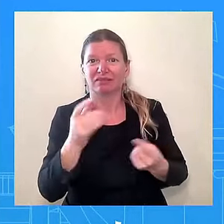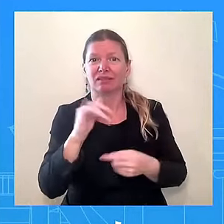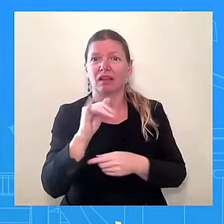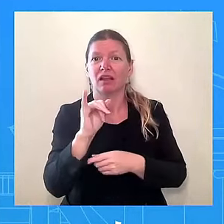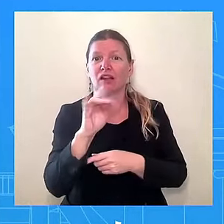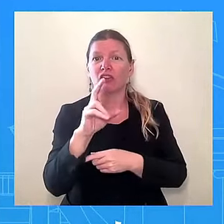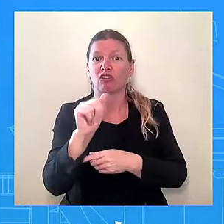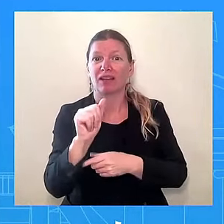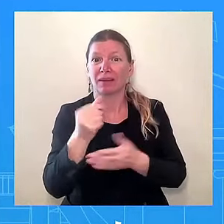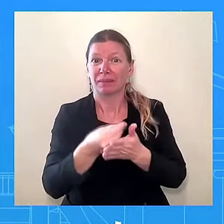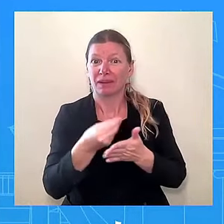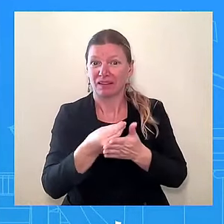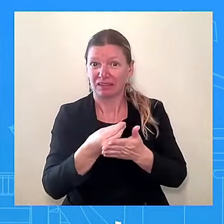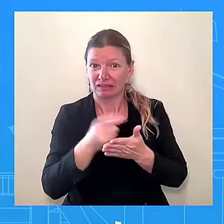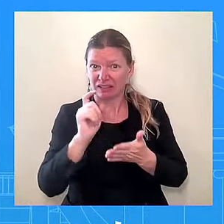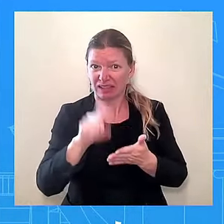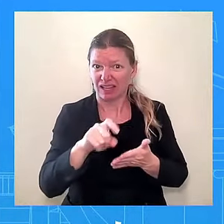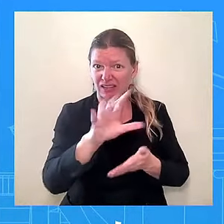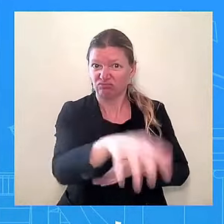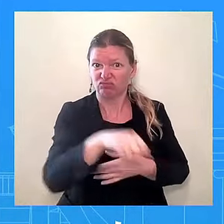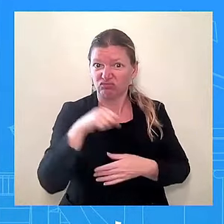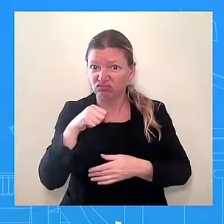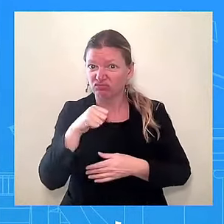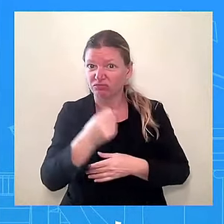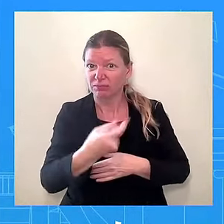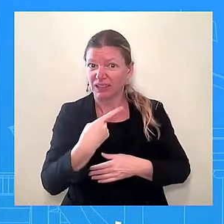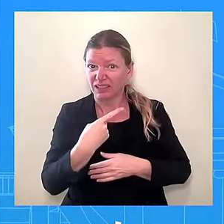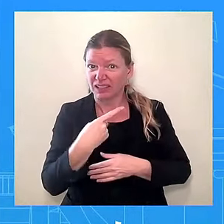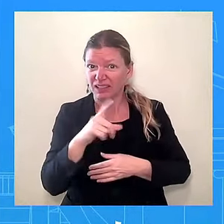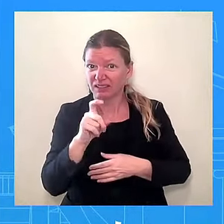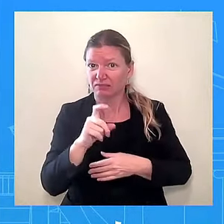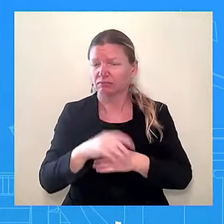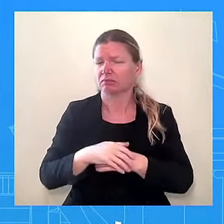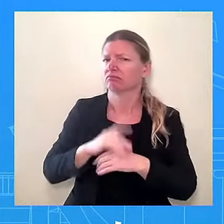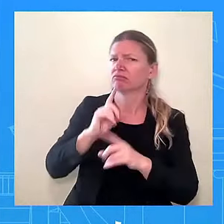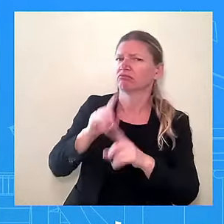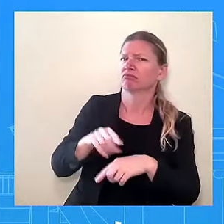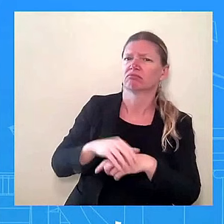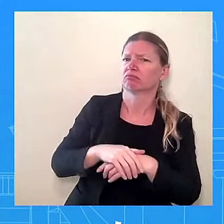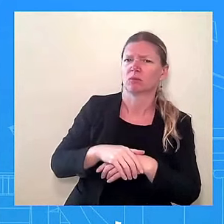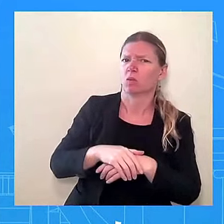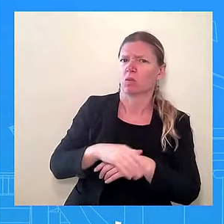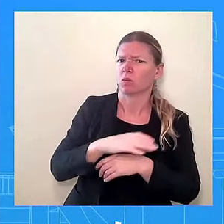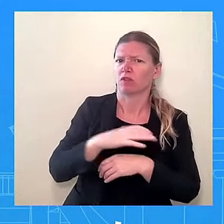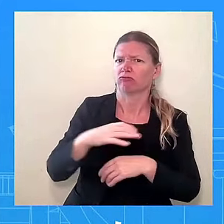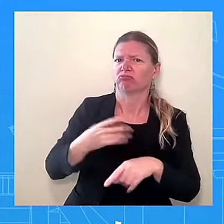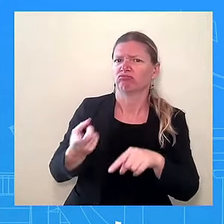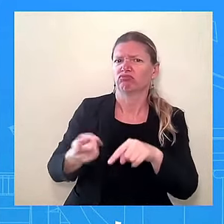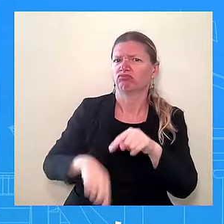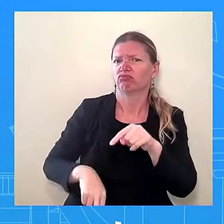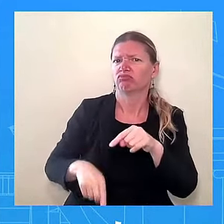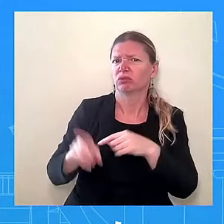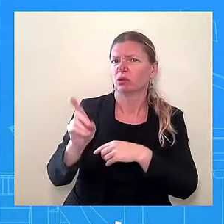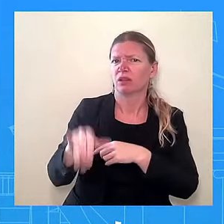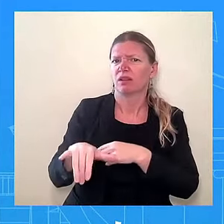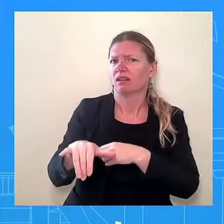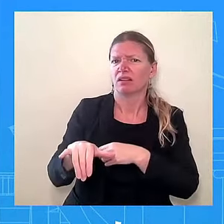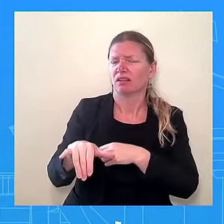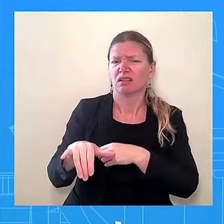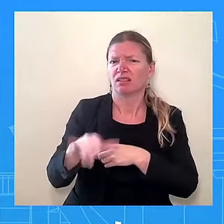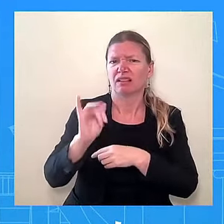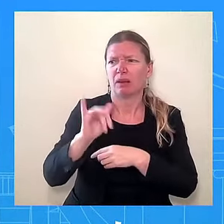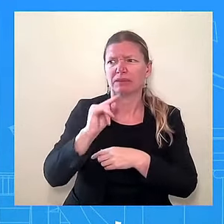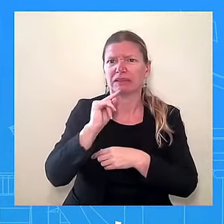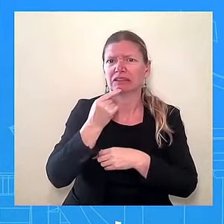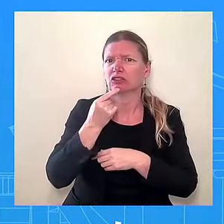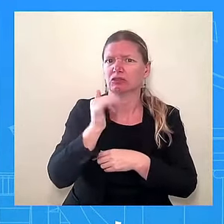be a serious mistake on the part of Congress to do this, because there is genuine interest. The level of applications we've received under the IRA would suggest that